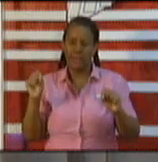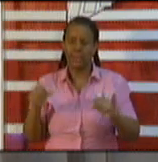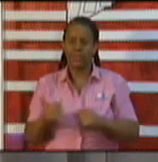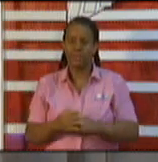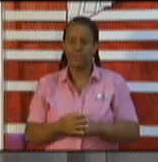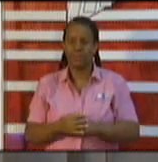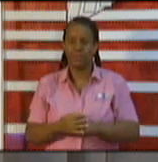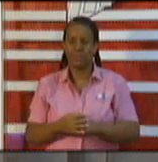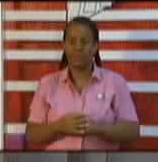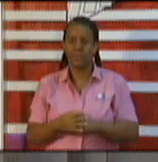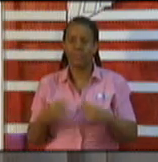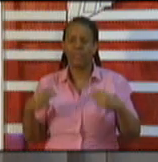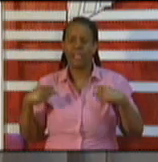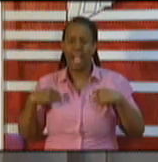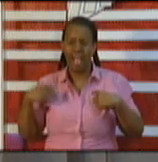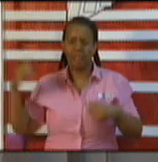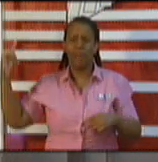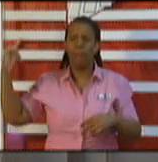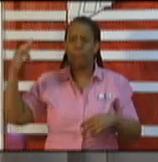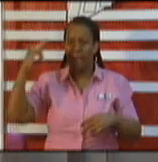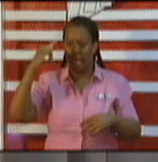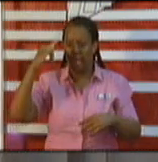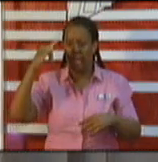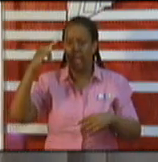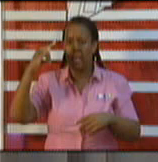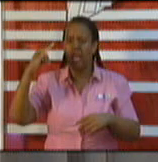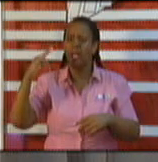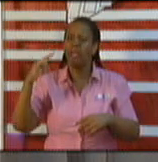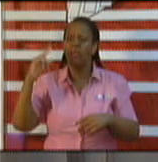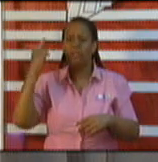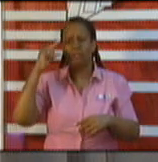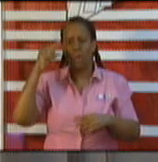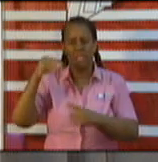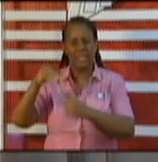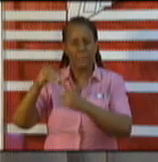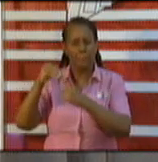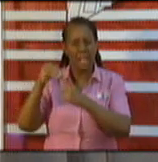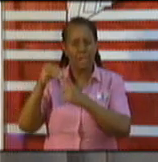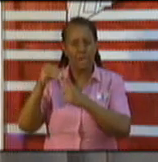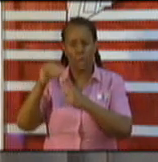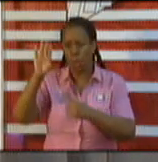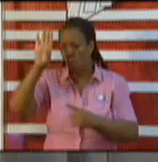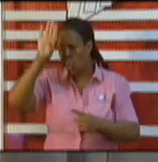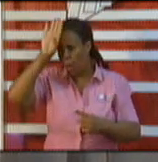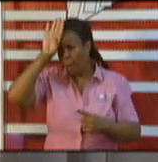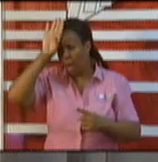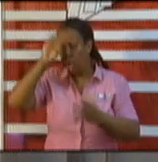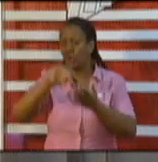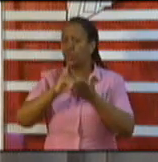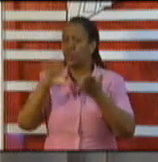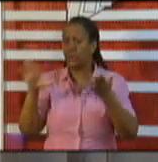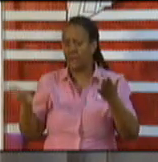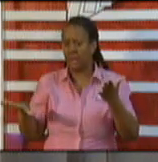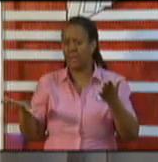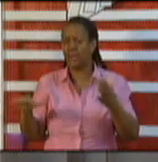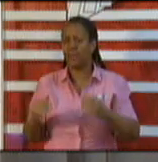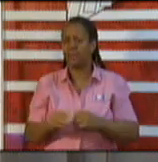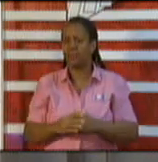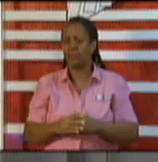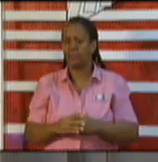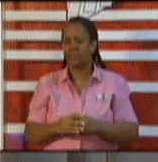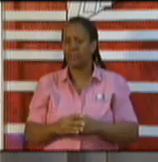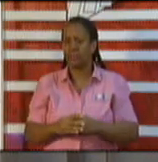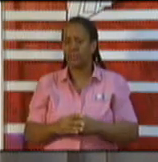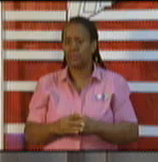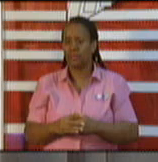flight that is being put on by Caribbean Airlines to assist the Cuban government. So we're using that opportunity to make the offer to